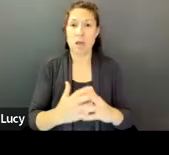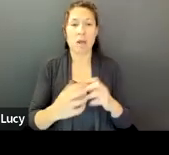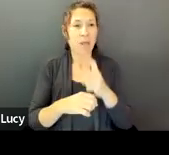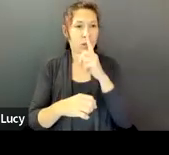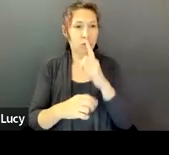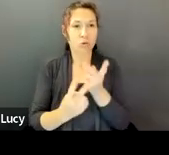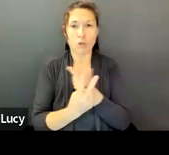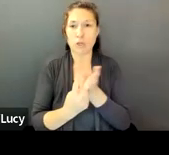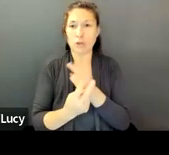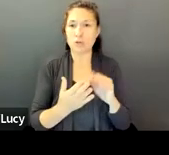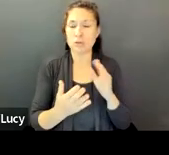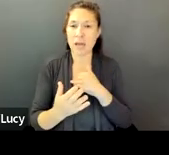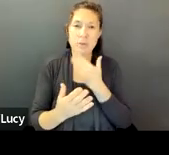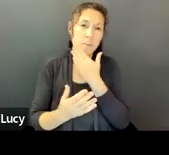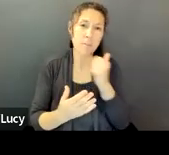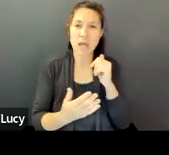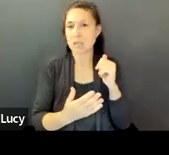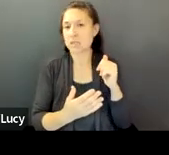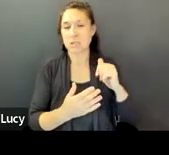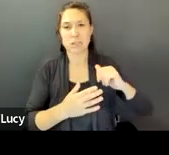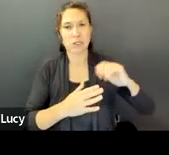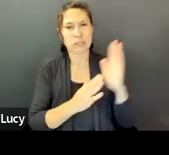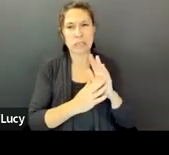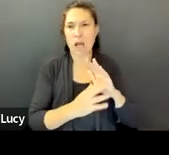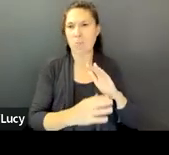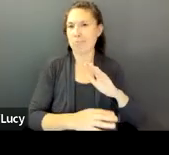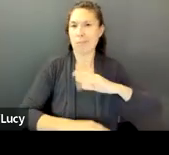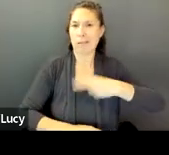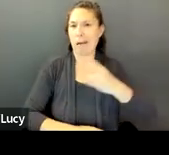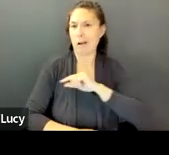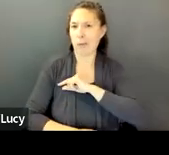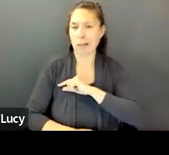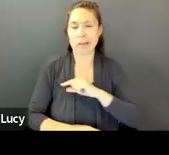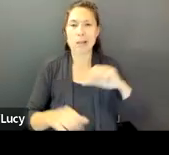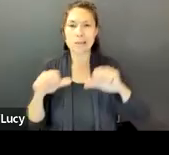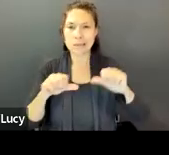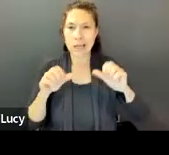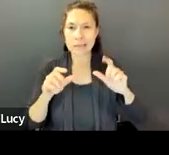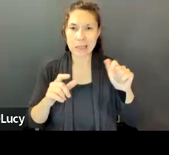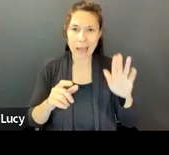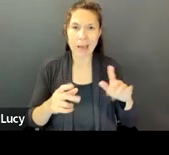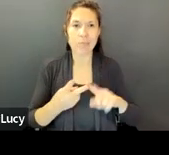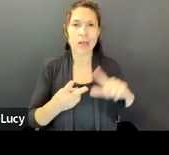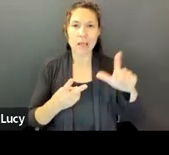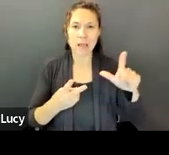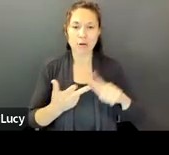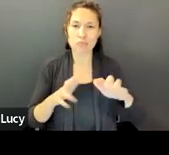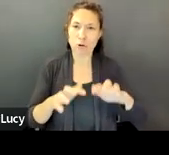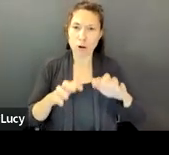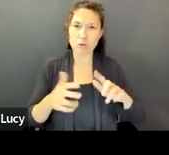to state-of-the-art spaces, libraries, science lab, auditoriums, and gym